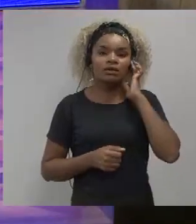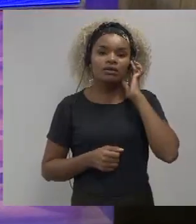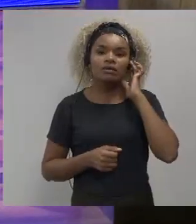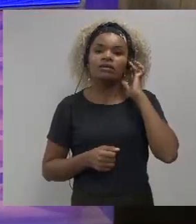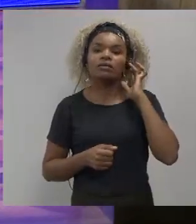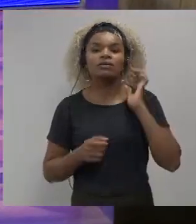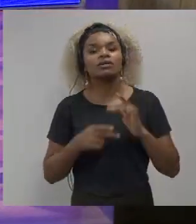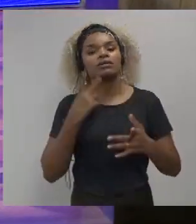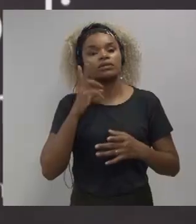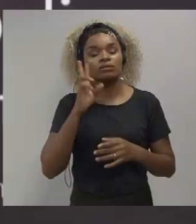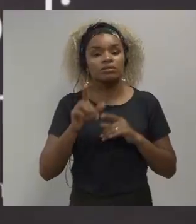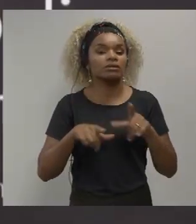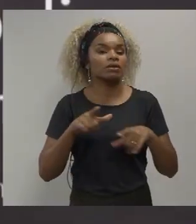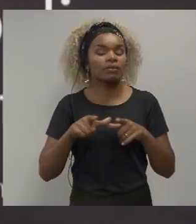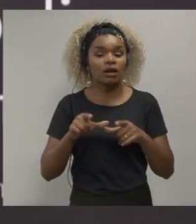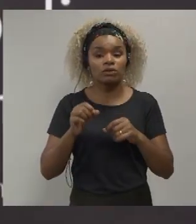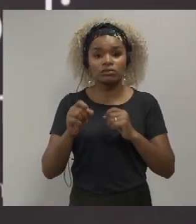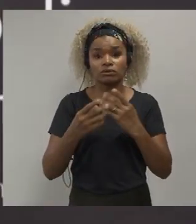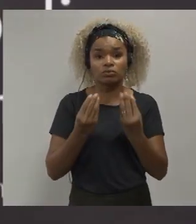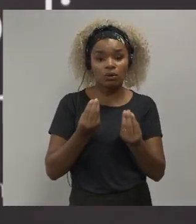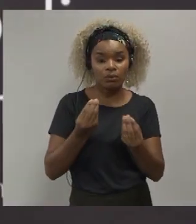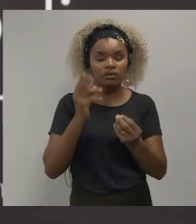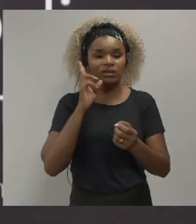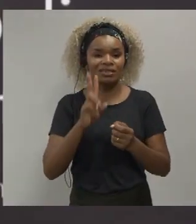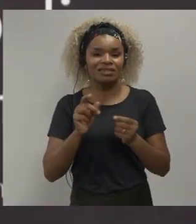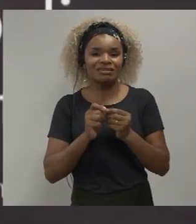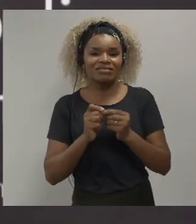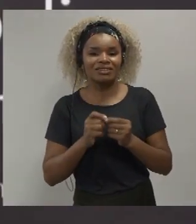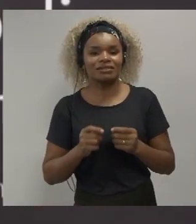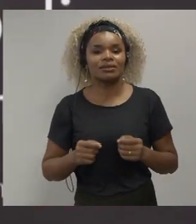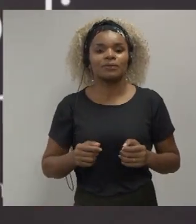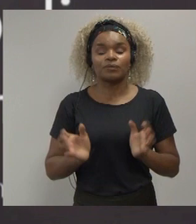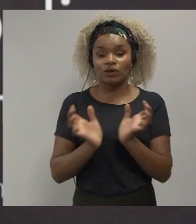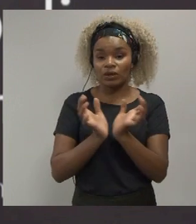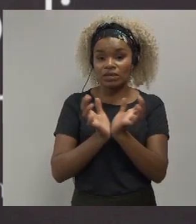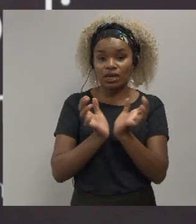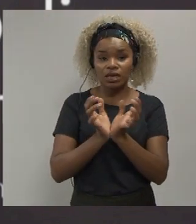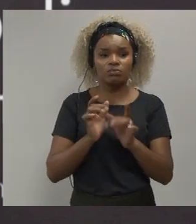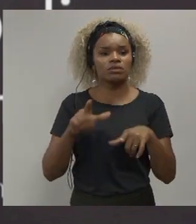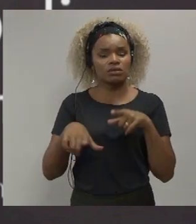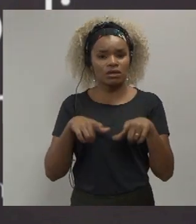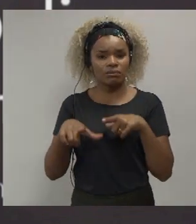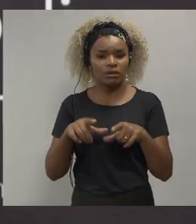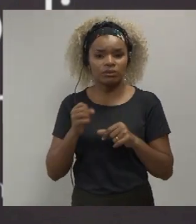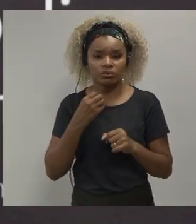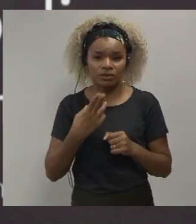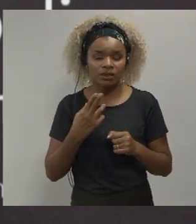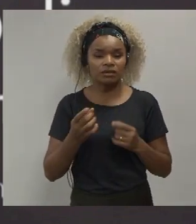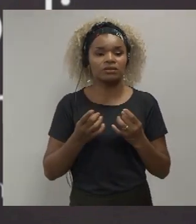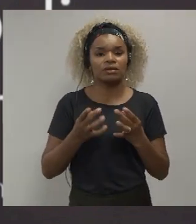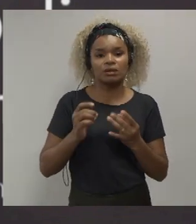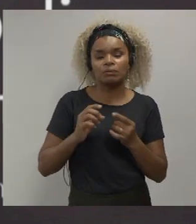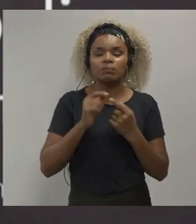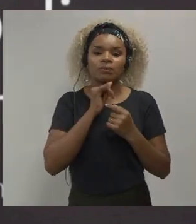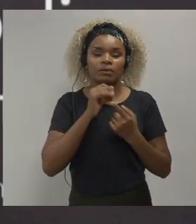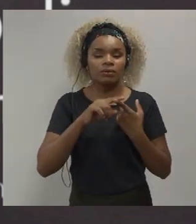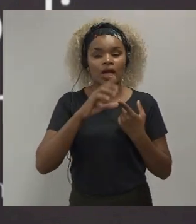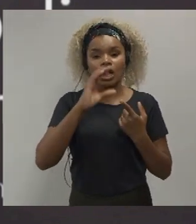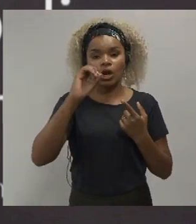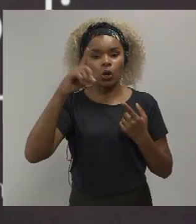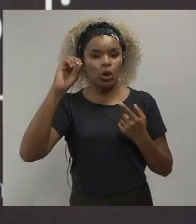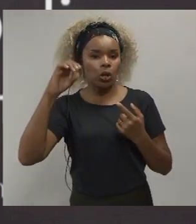what works teams being um set up all over uh government so in Colombia um